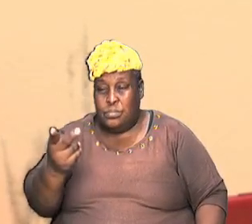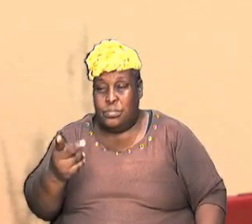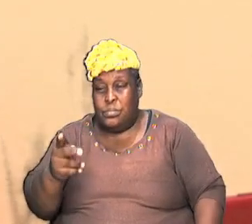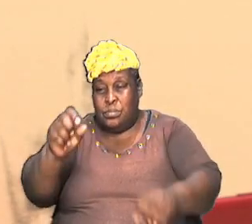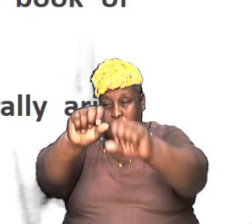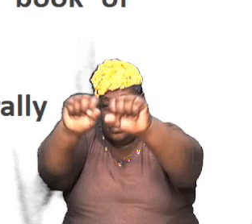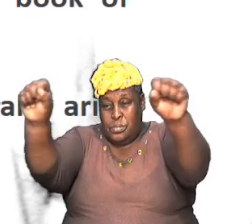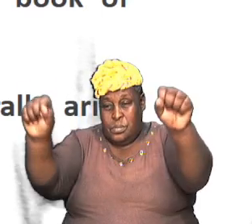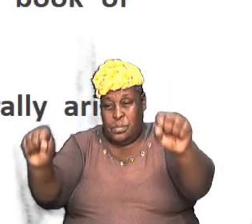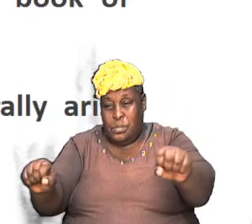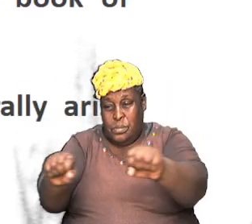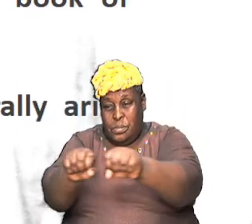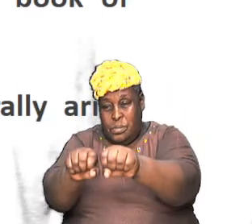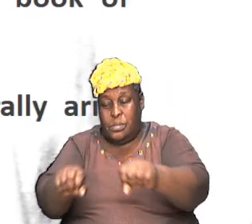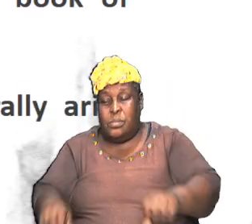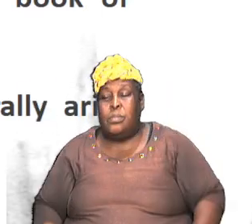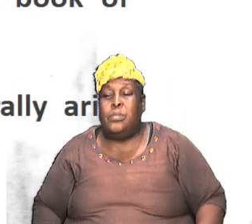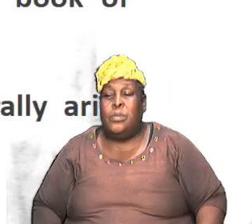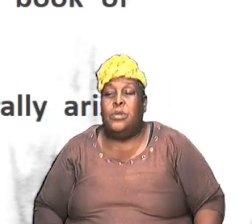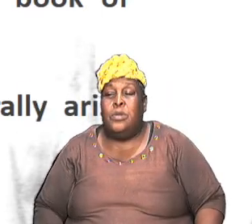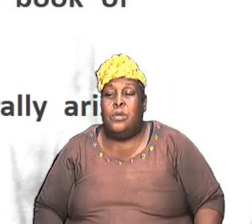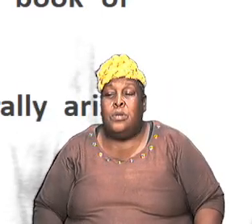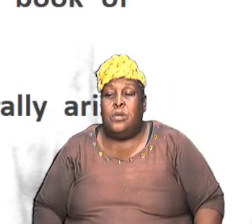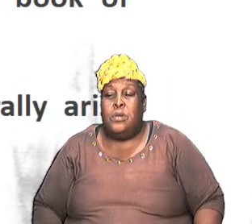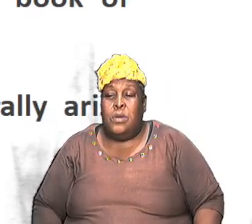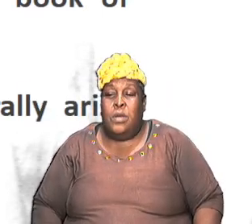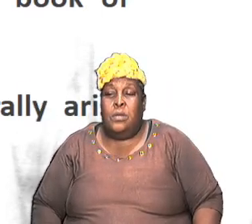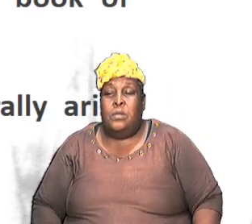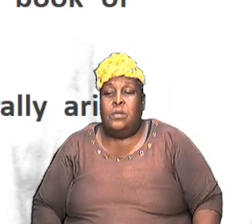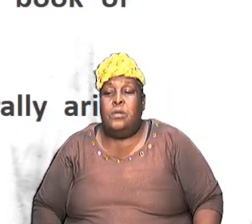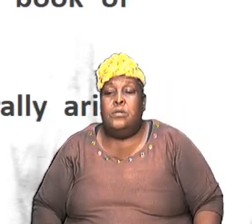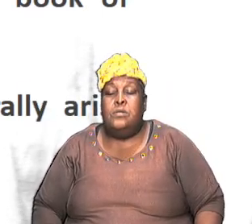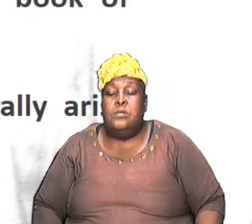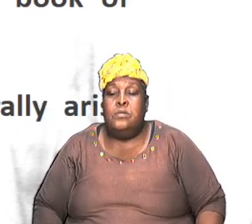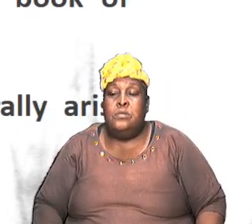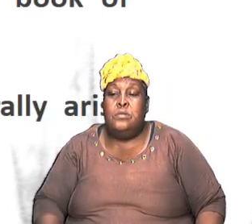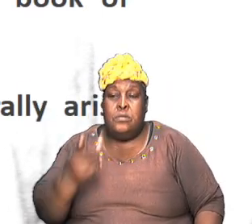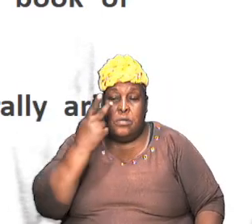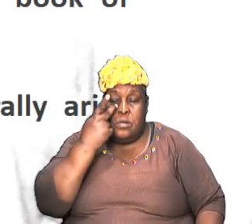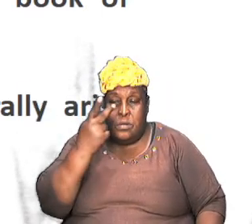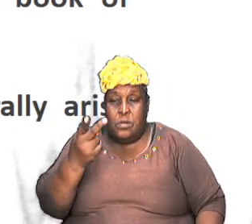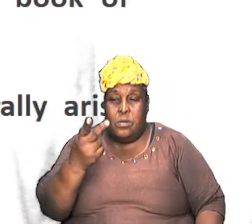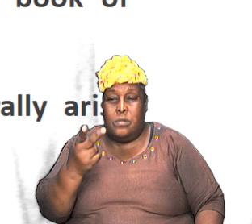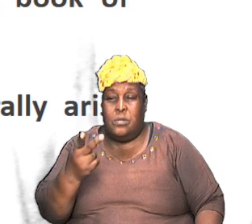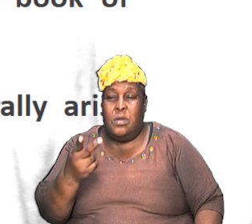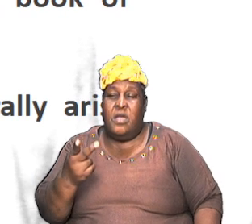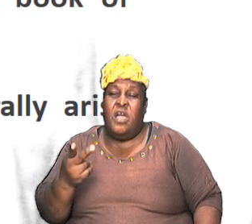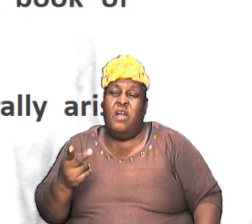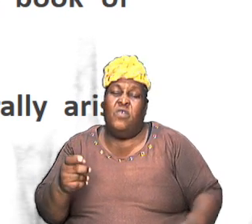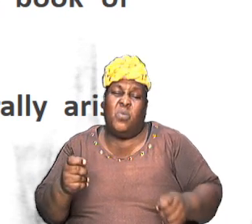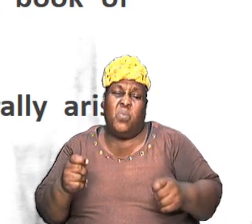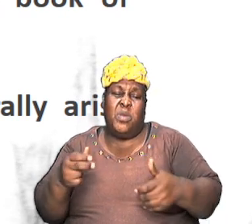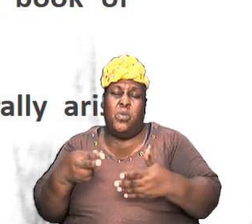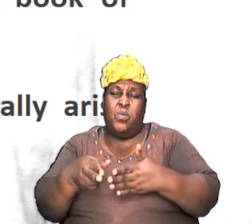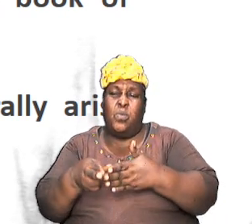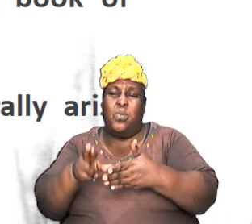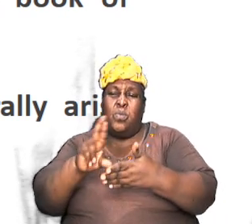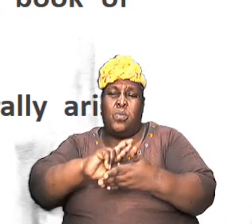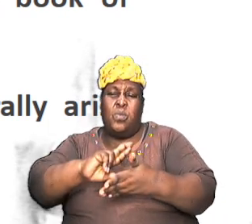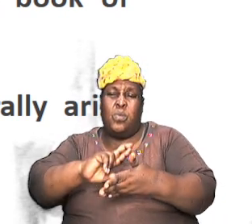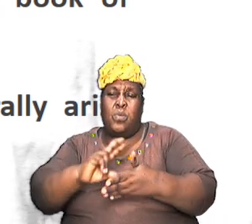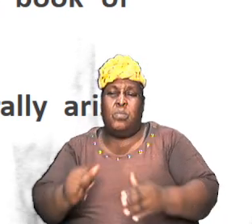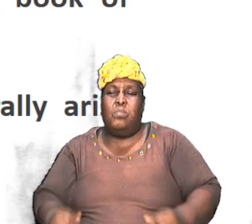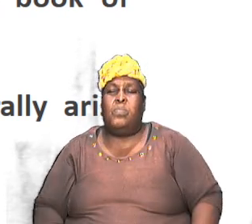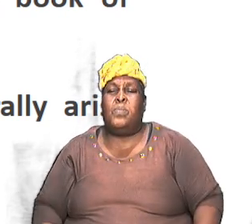together have a quick review of what we had as the